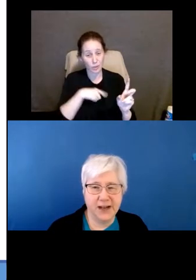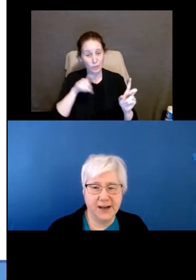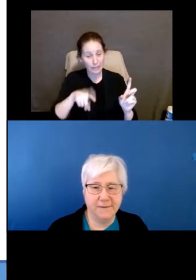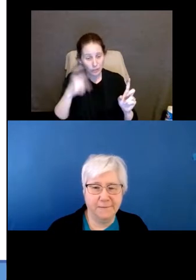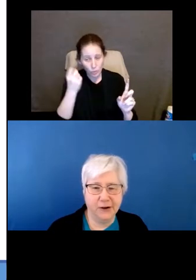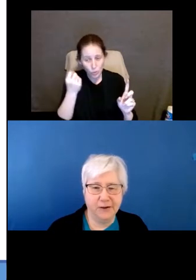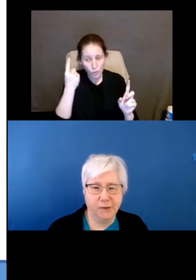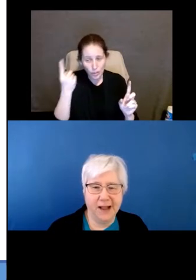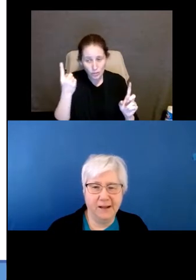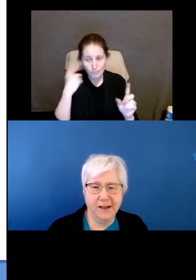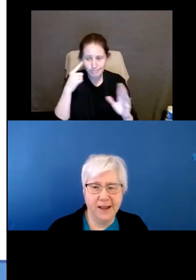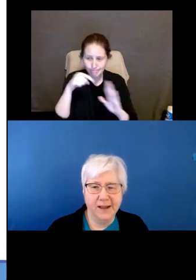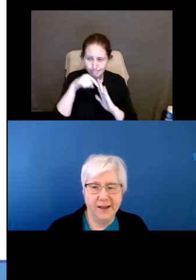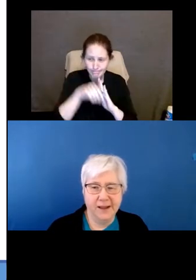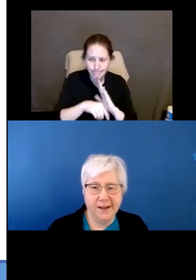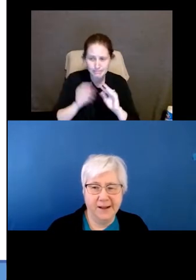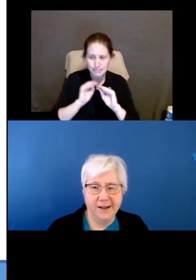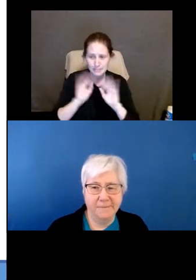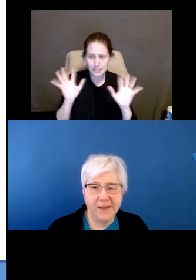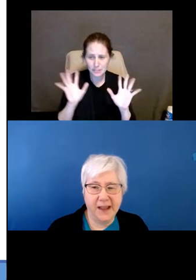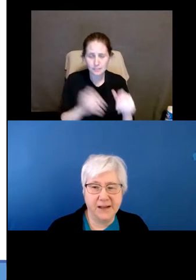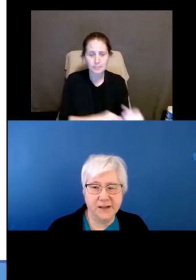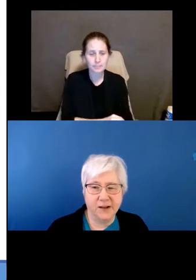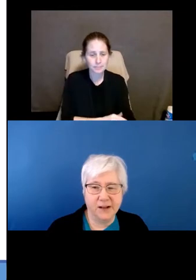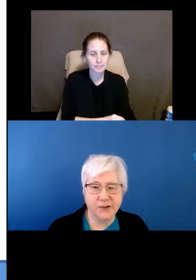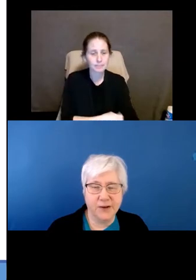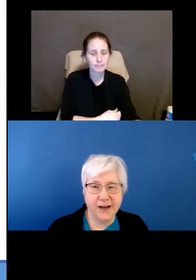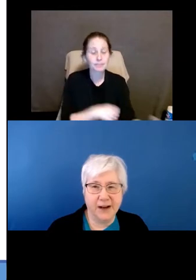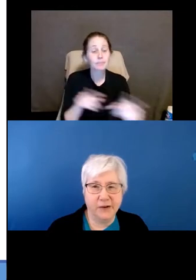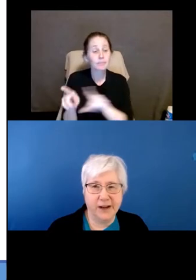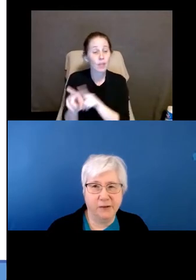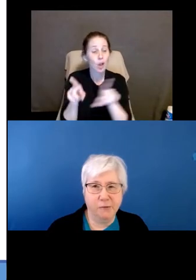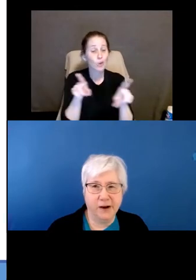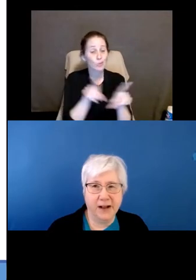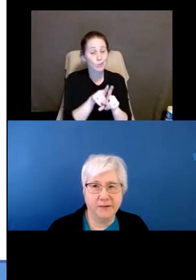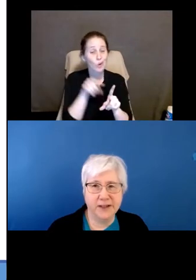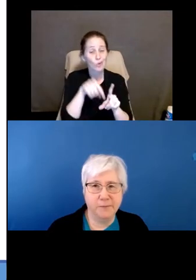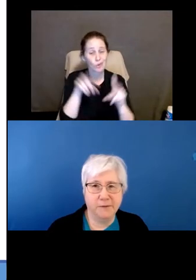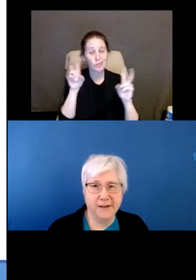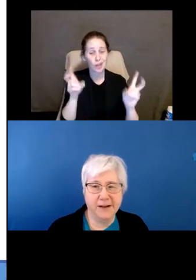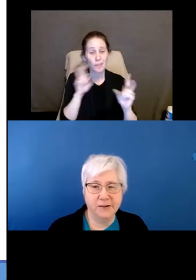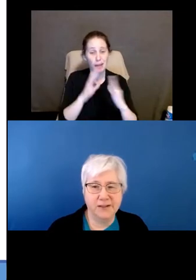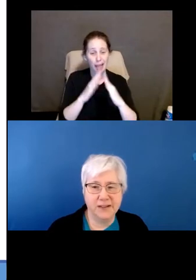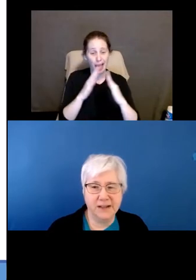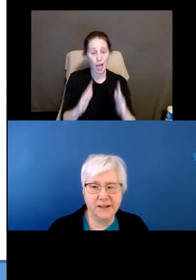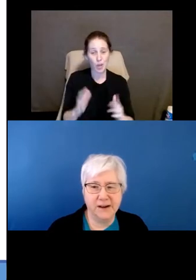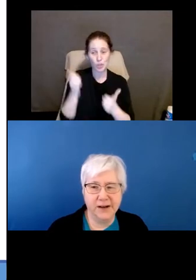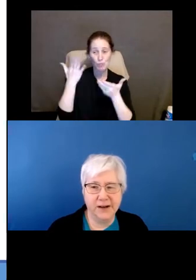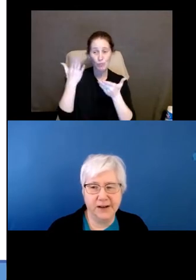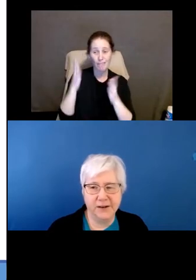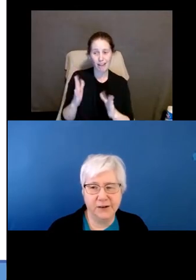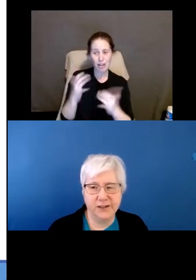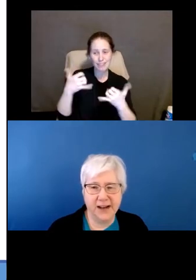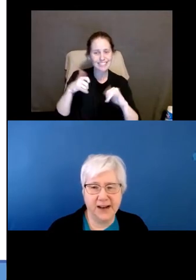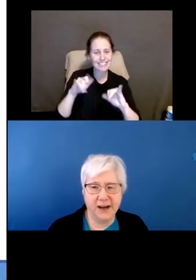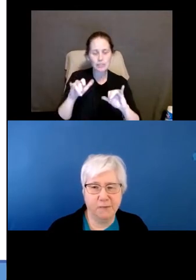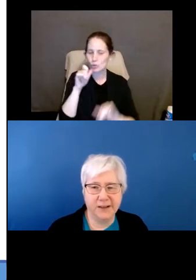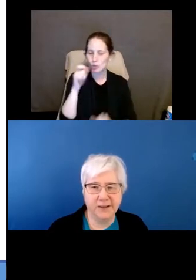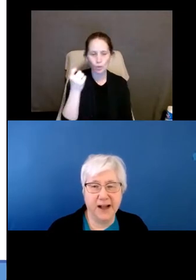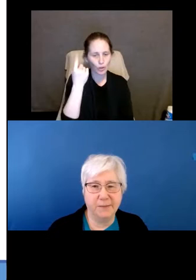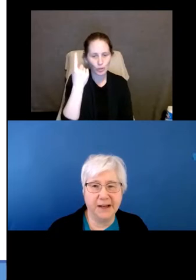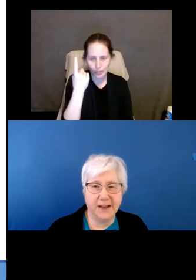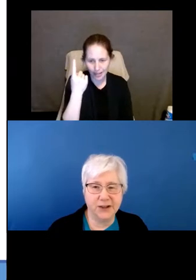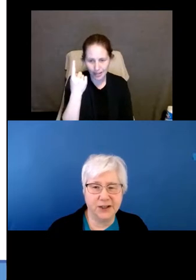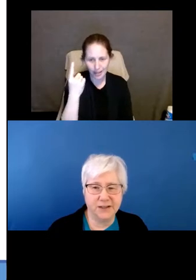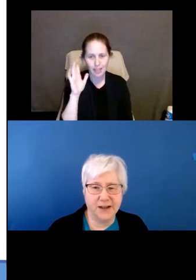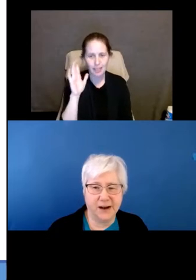understand very well. It's also an area where housing providers still are not understanding what